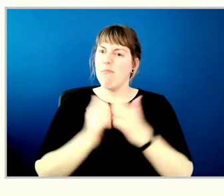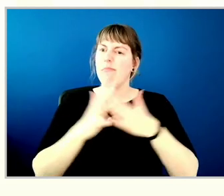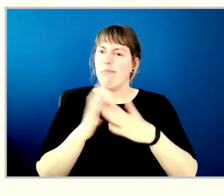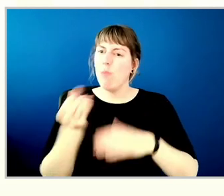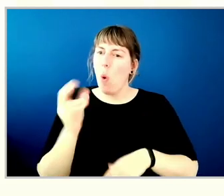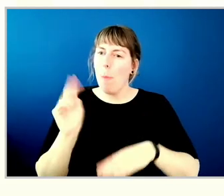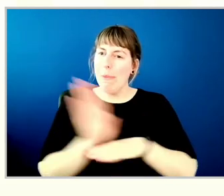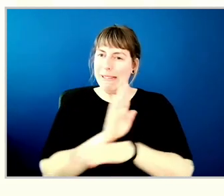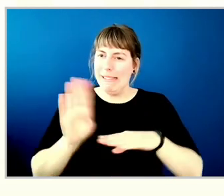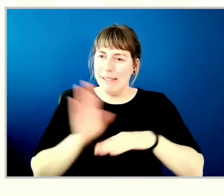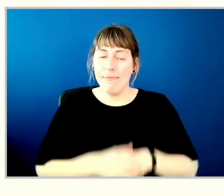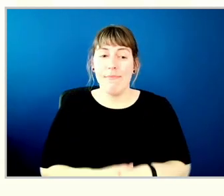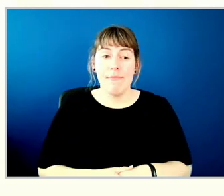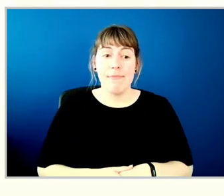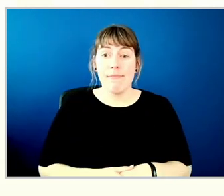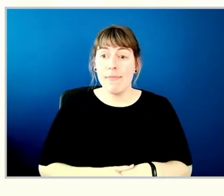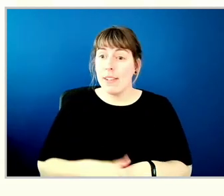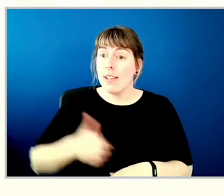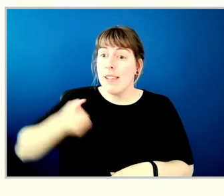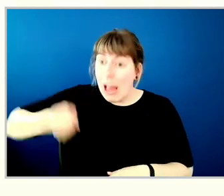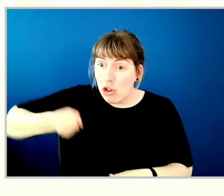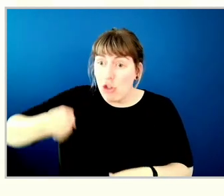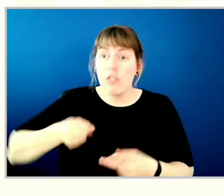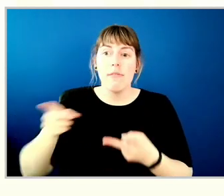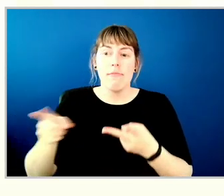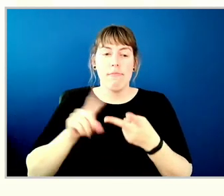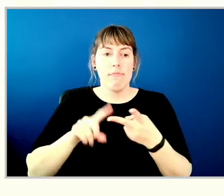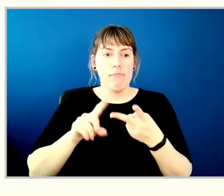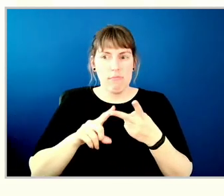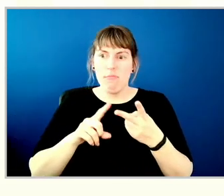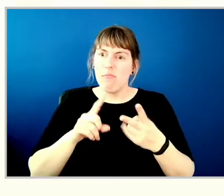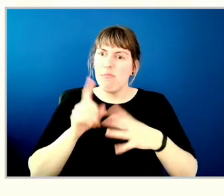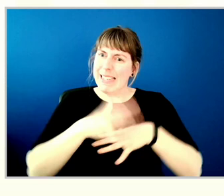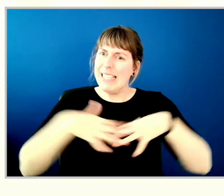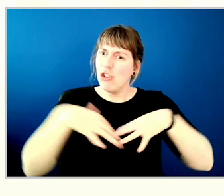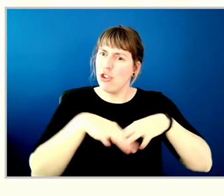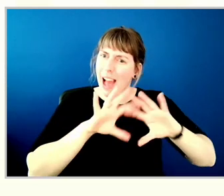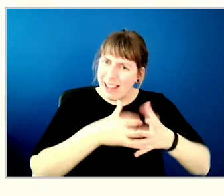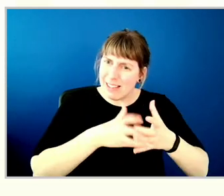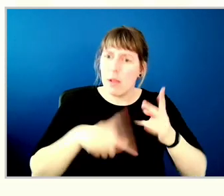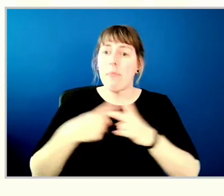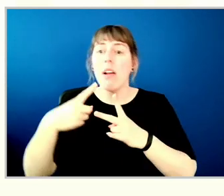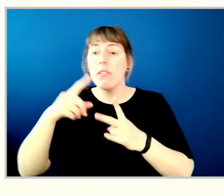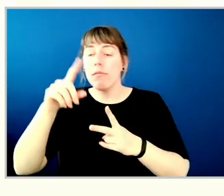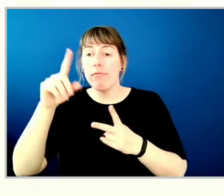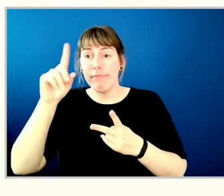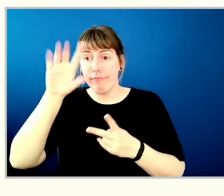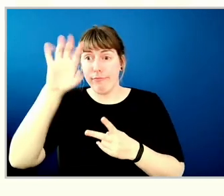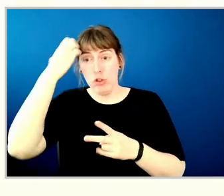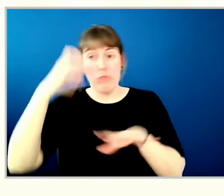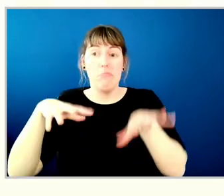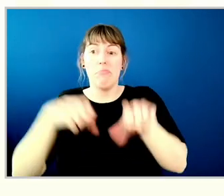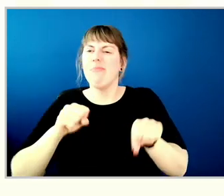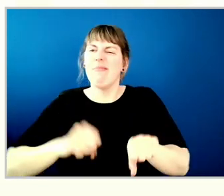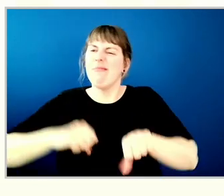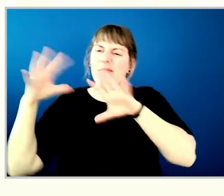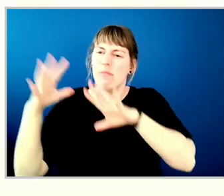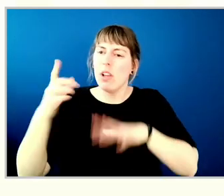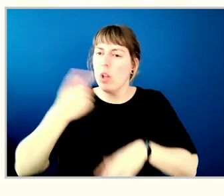We worked with elders and community members to indigenize and decolonize our Each One Teach One financial literacy curriculum.